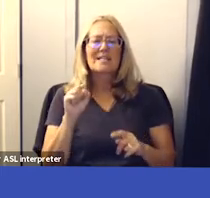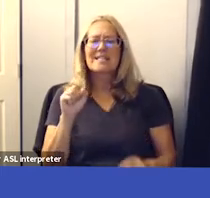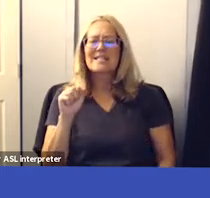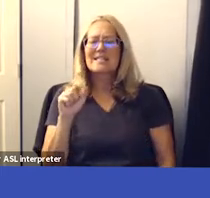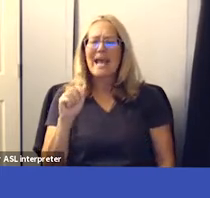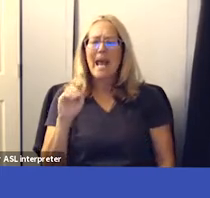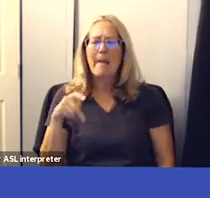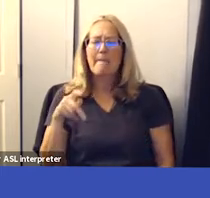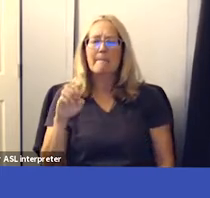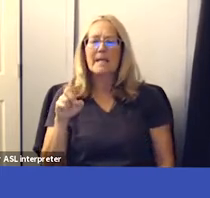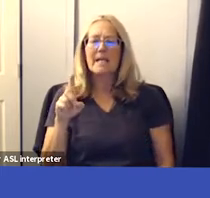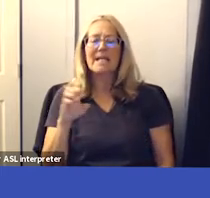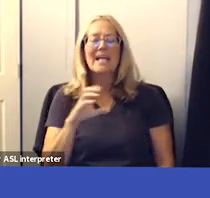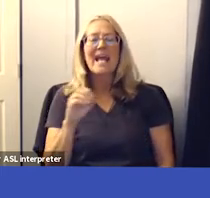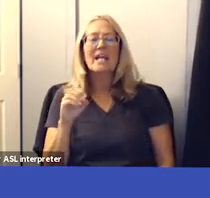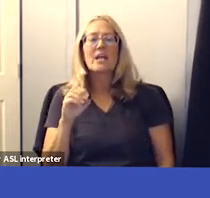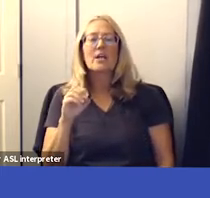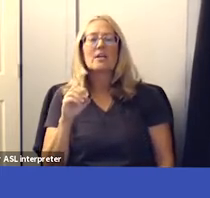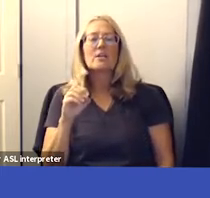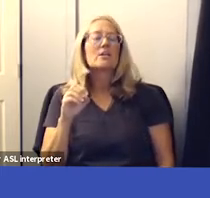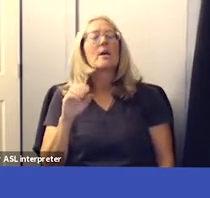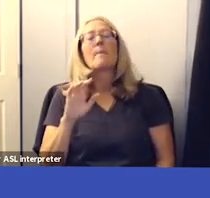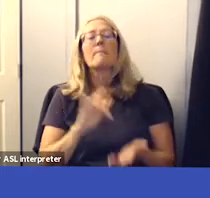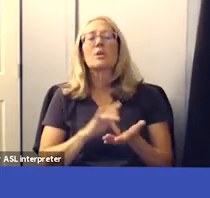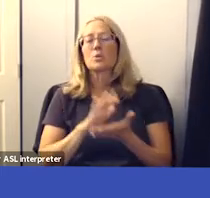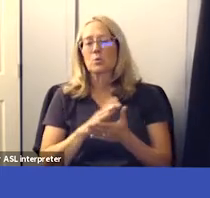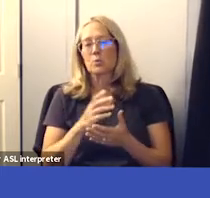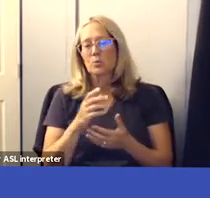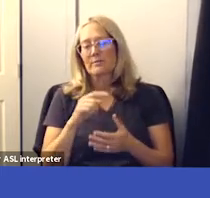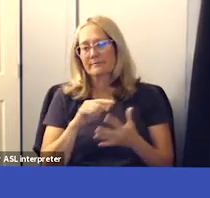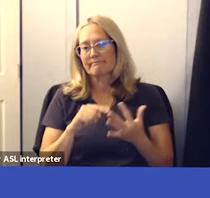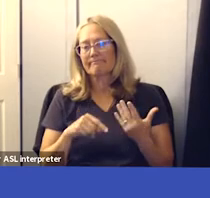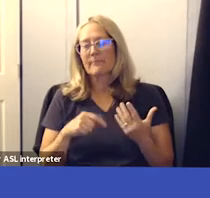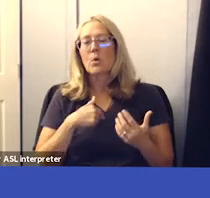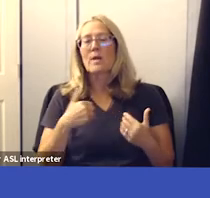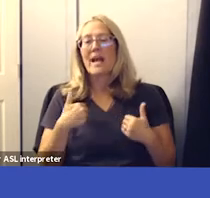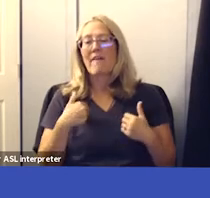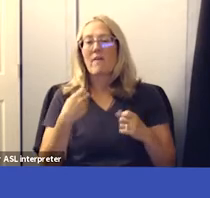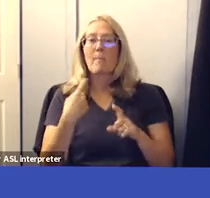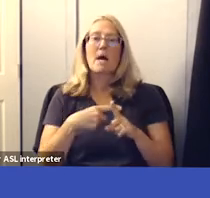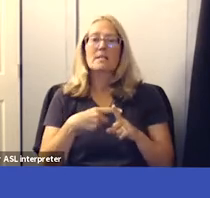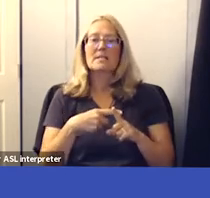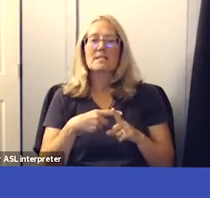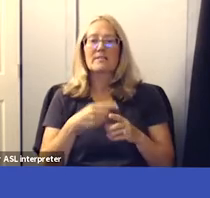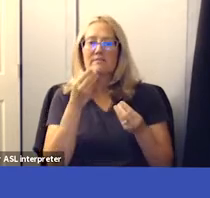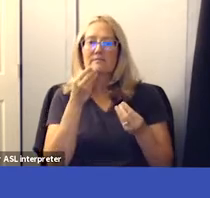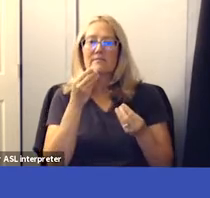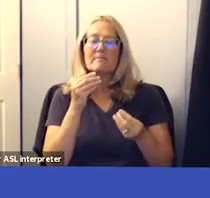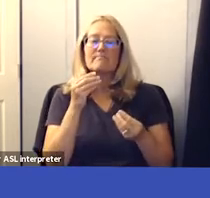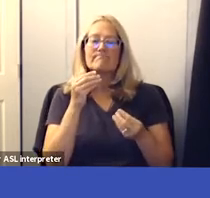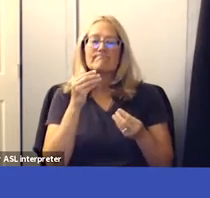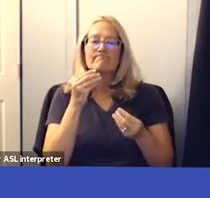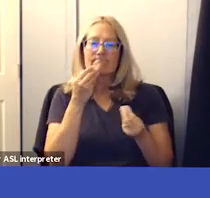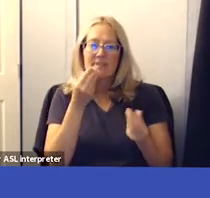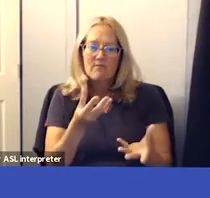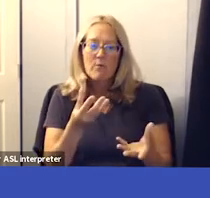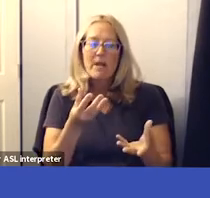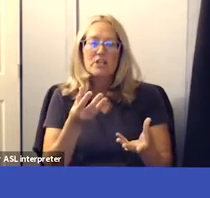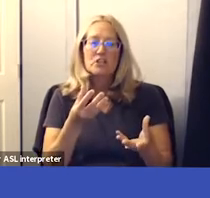then of course the junior high schools so i hopefully will have a positive update on that on august 10th